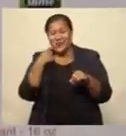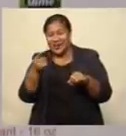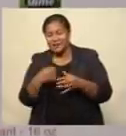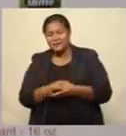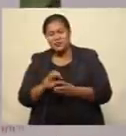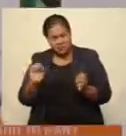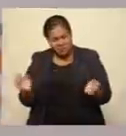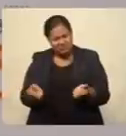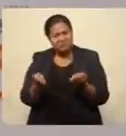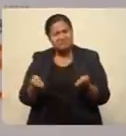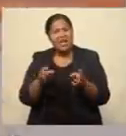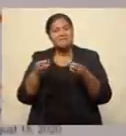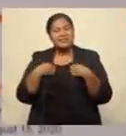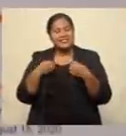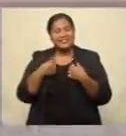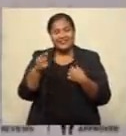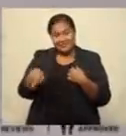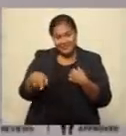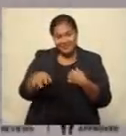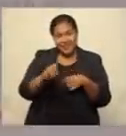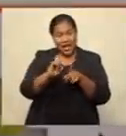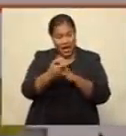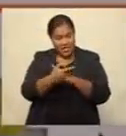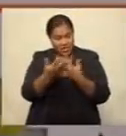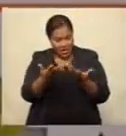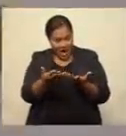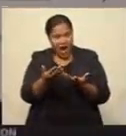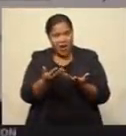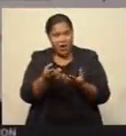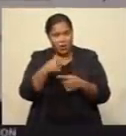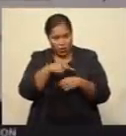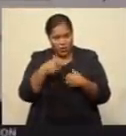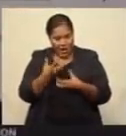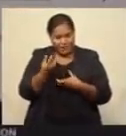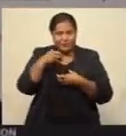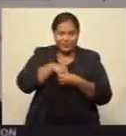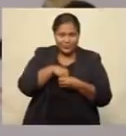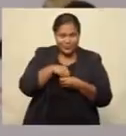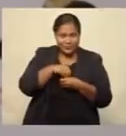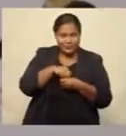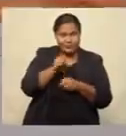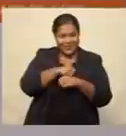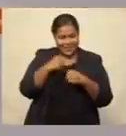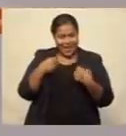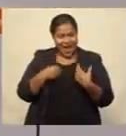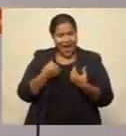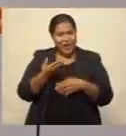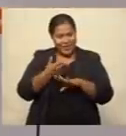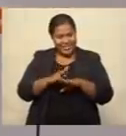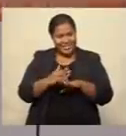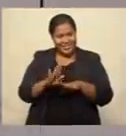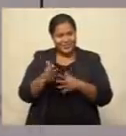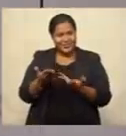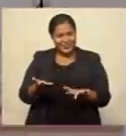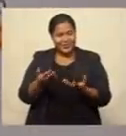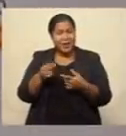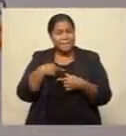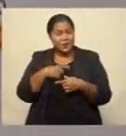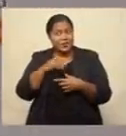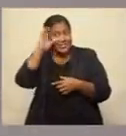encourage businesses. That is a culture that has been inculcated in these countries overseas because